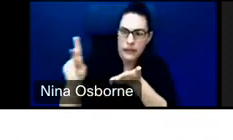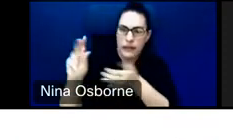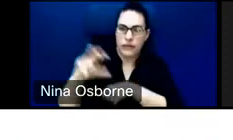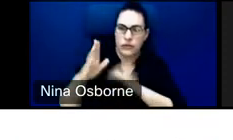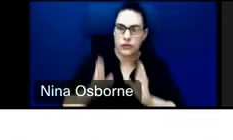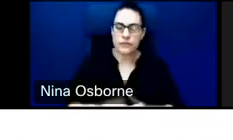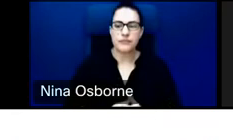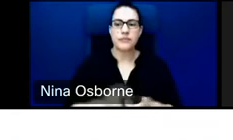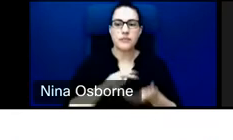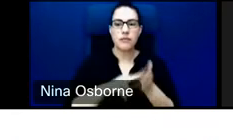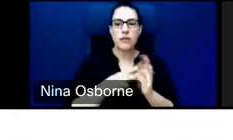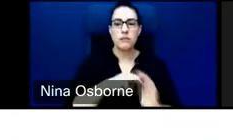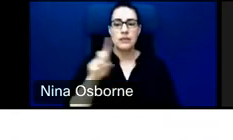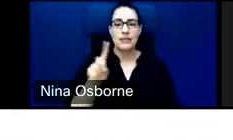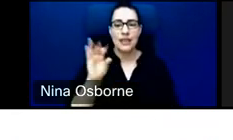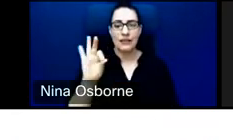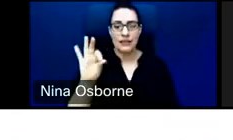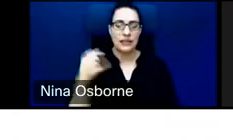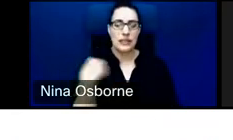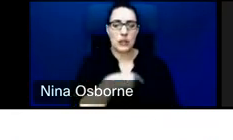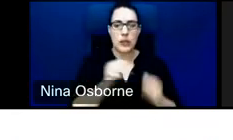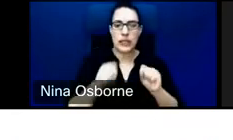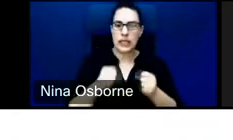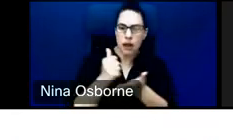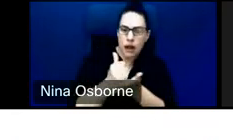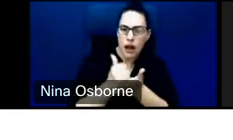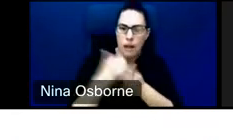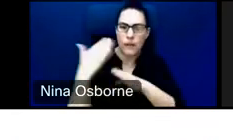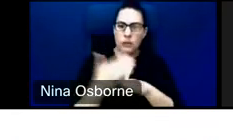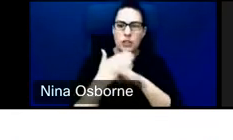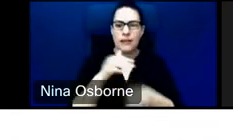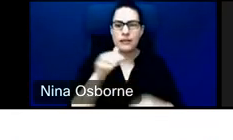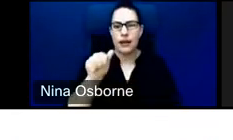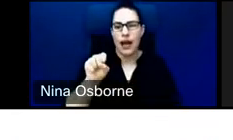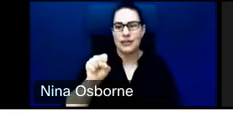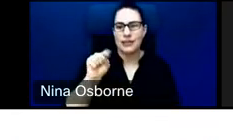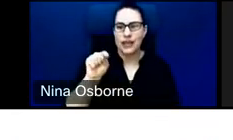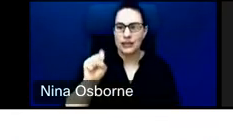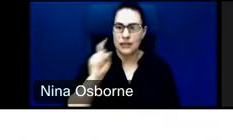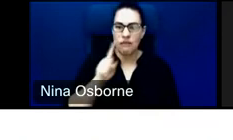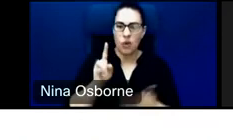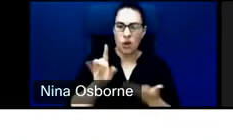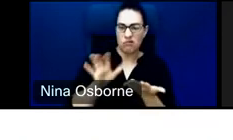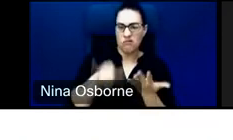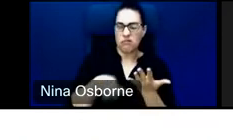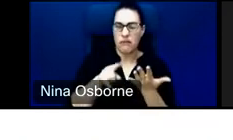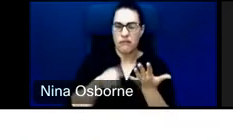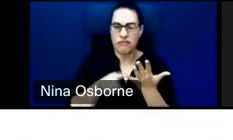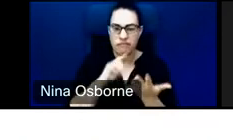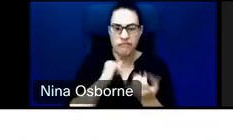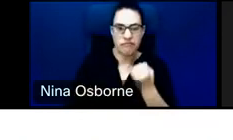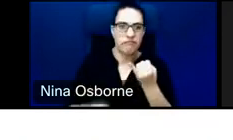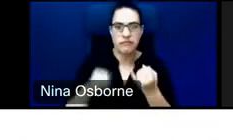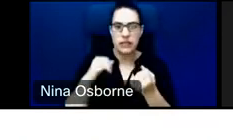does, it helps to protect assets in those kinds of situations. The other thing that DFC does is it often works with a number of its